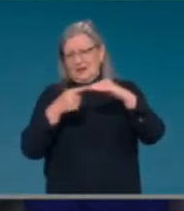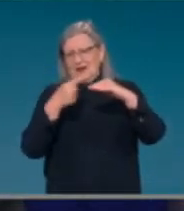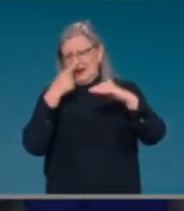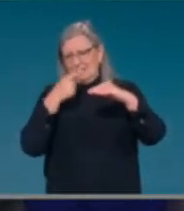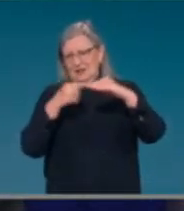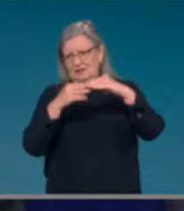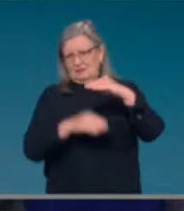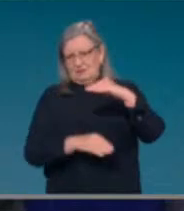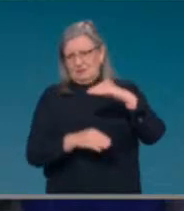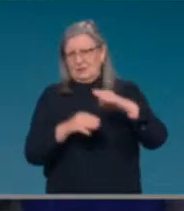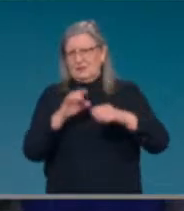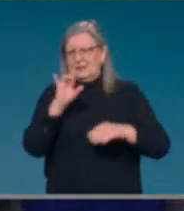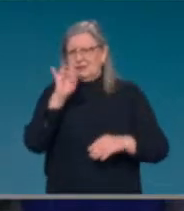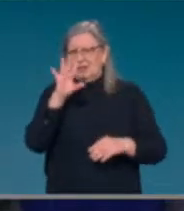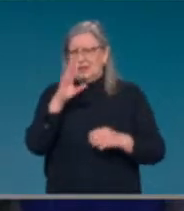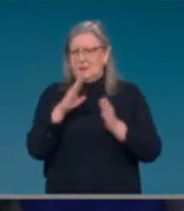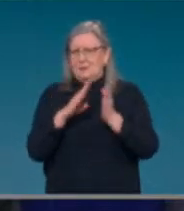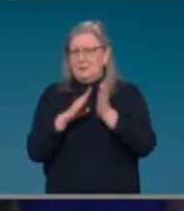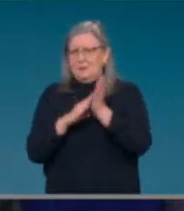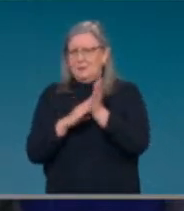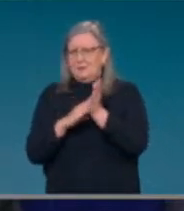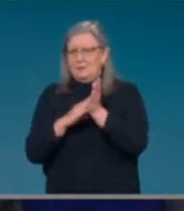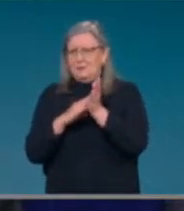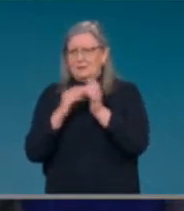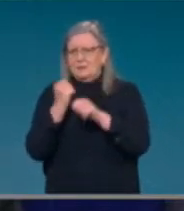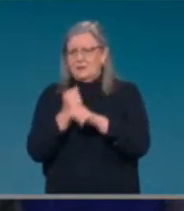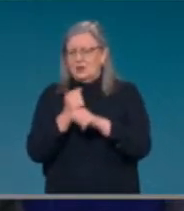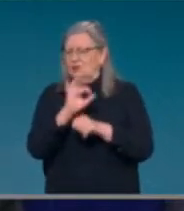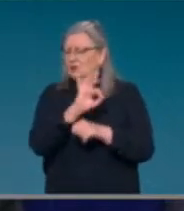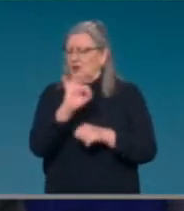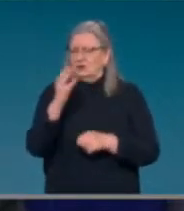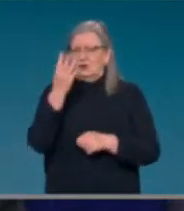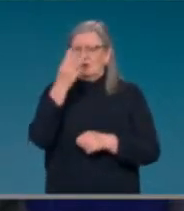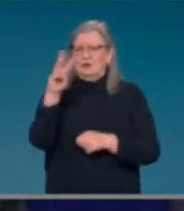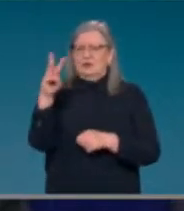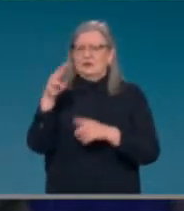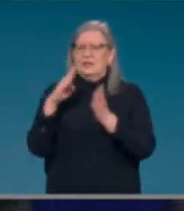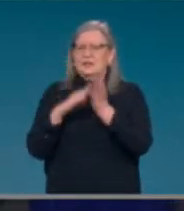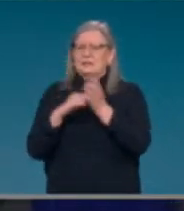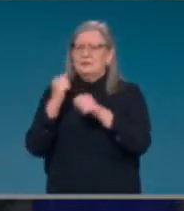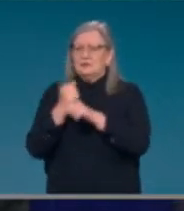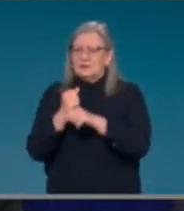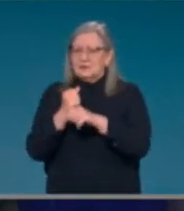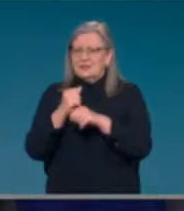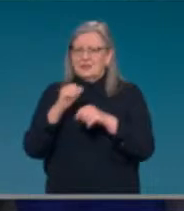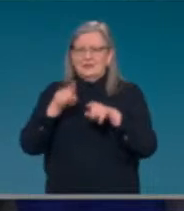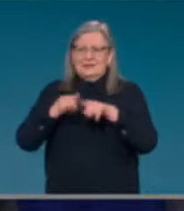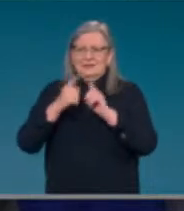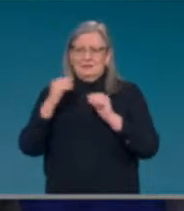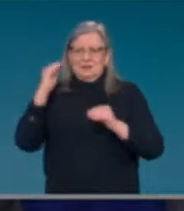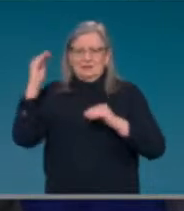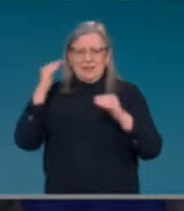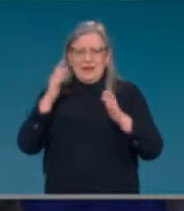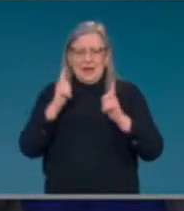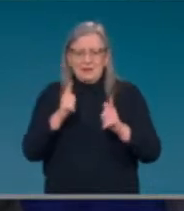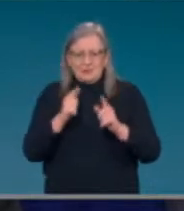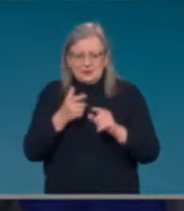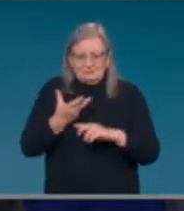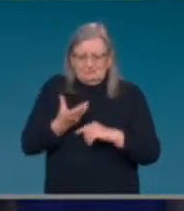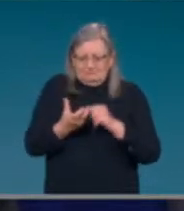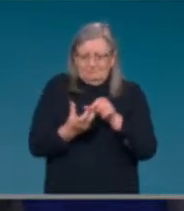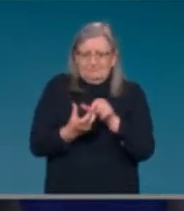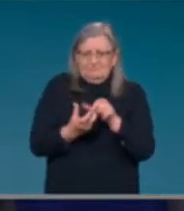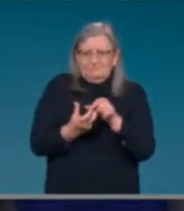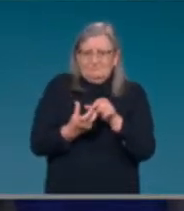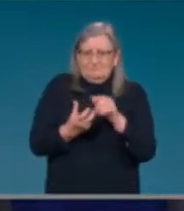in that way, the process for the kids is different, but the nature of the data is the same. And so far, it looks okay,